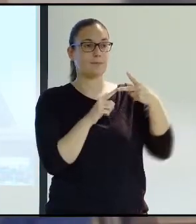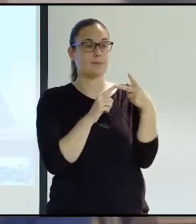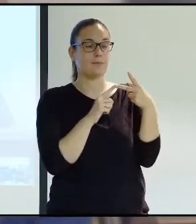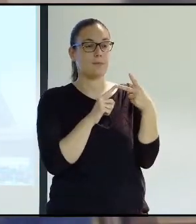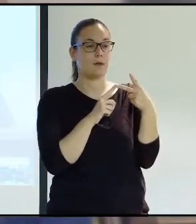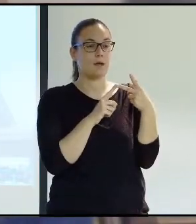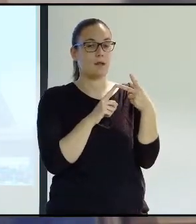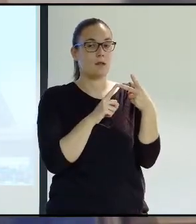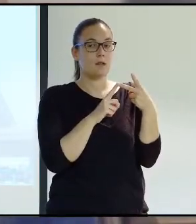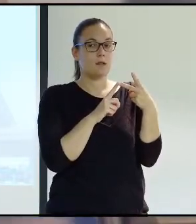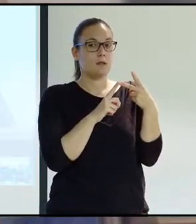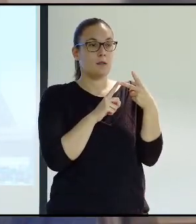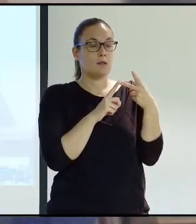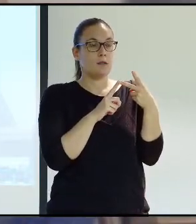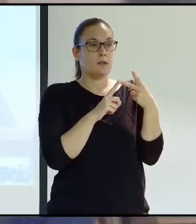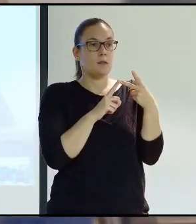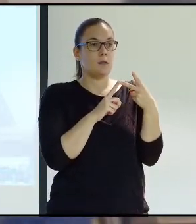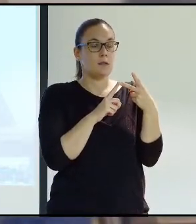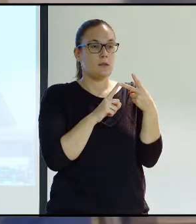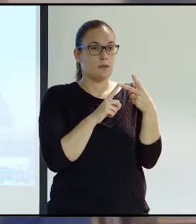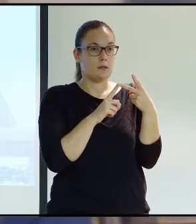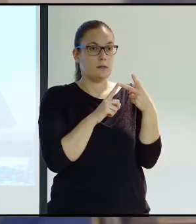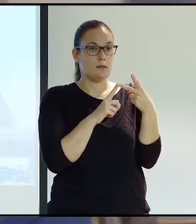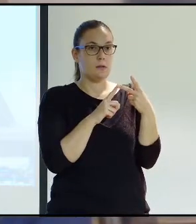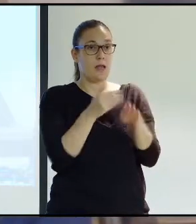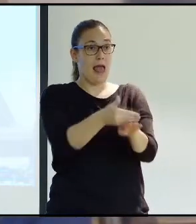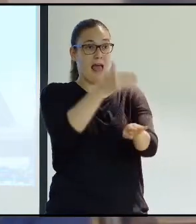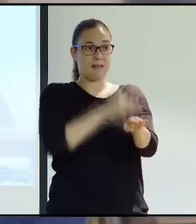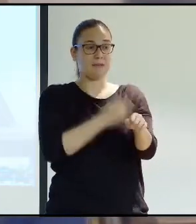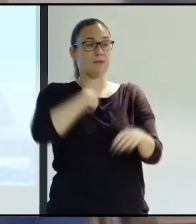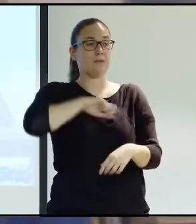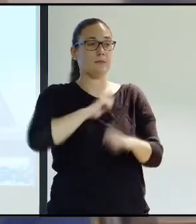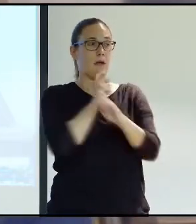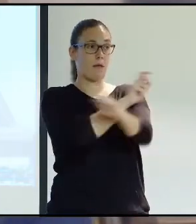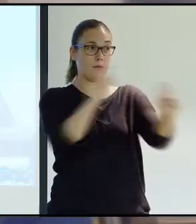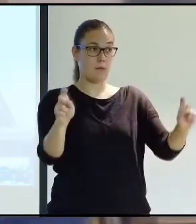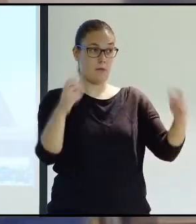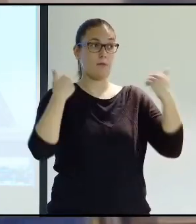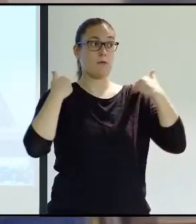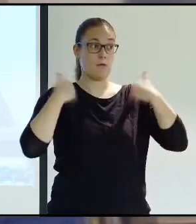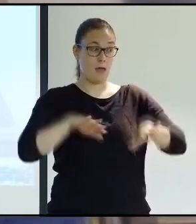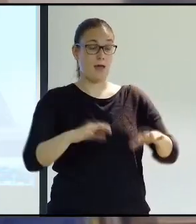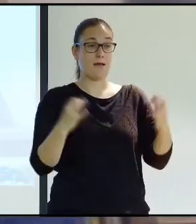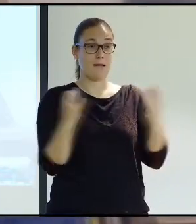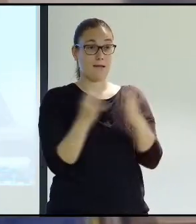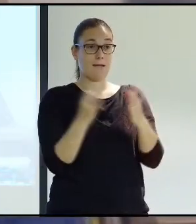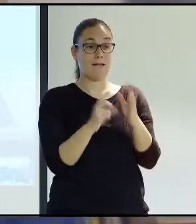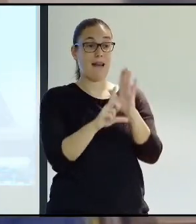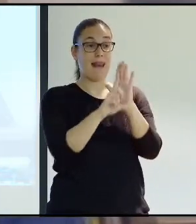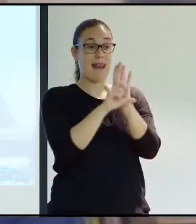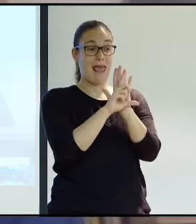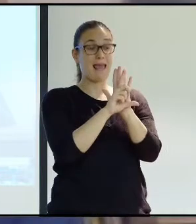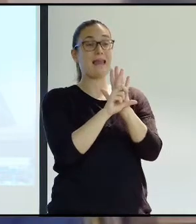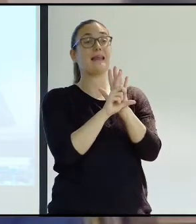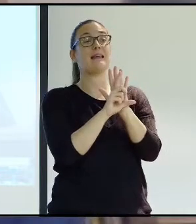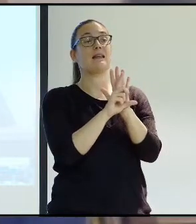understood at the time that pretty soon we were going,